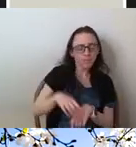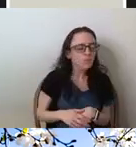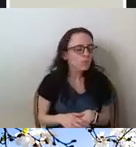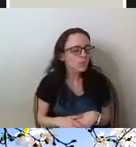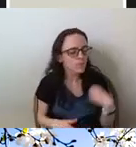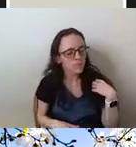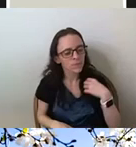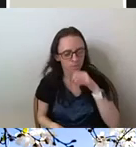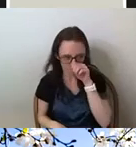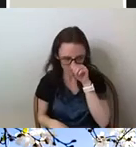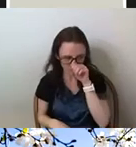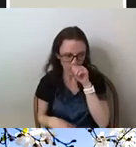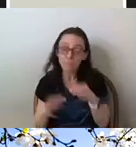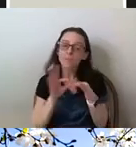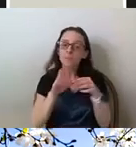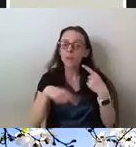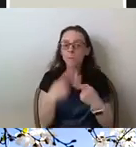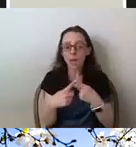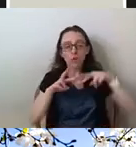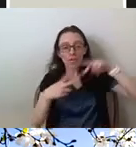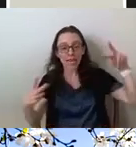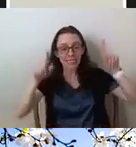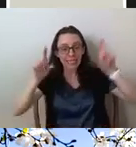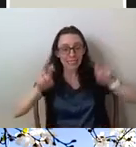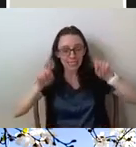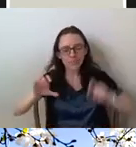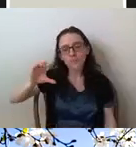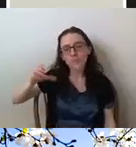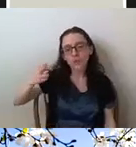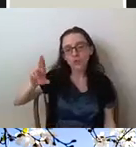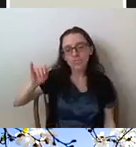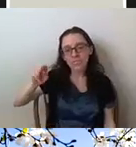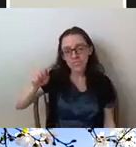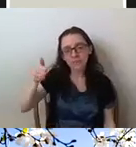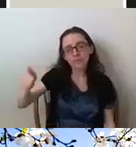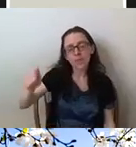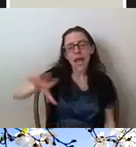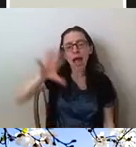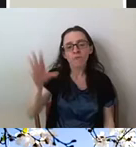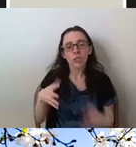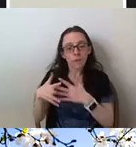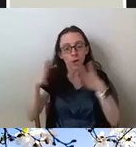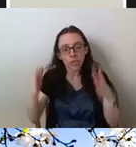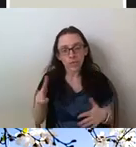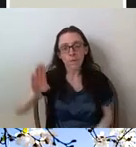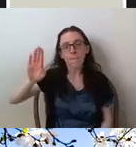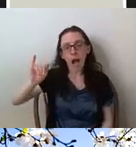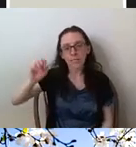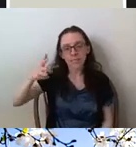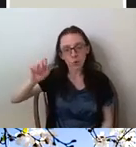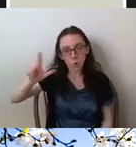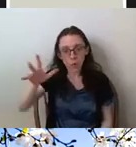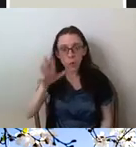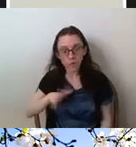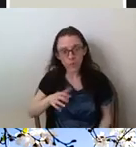talking about genetic testing, Christine is an African-American bisexual woman with two children, and